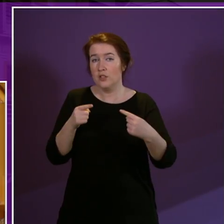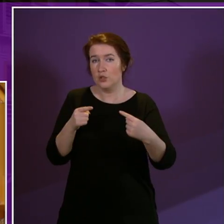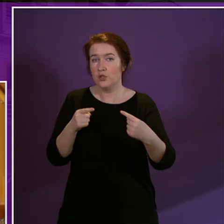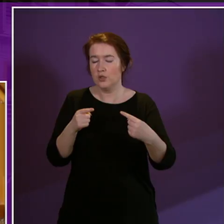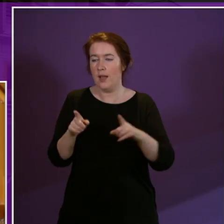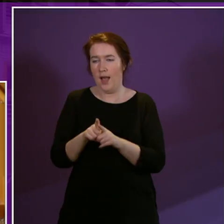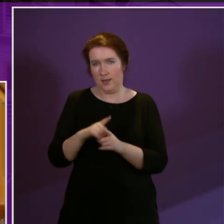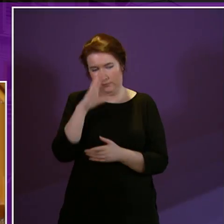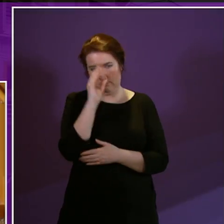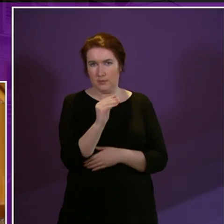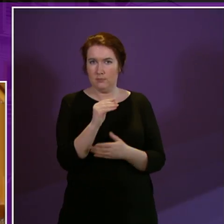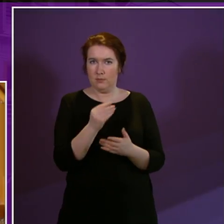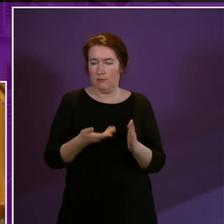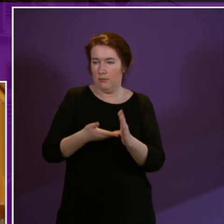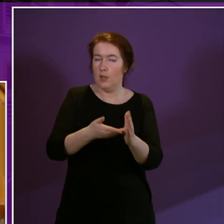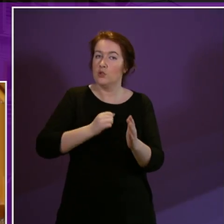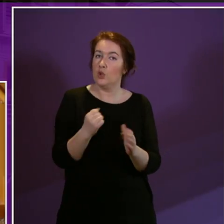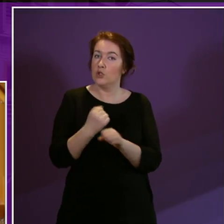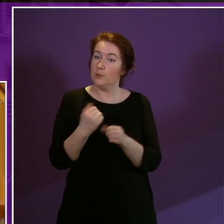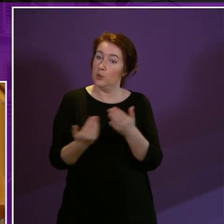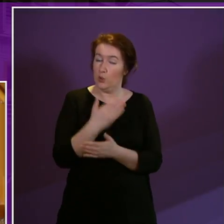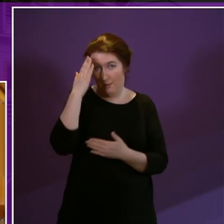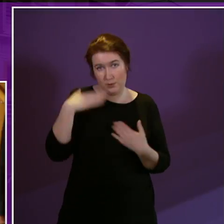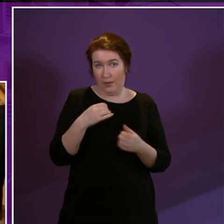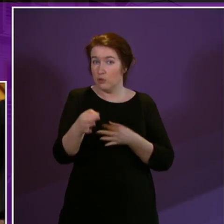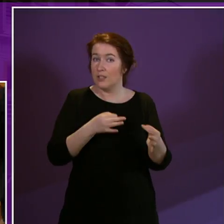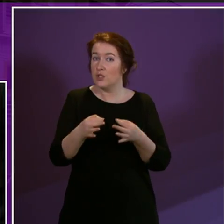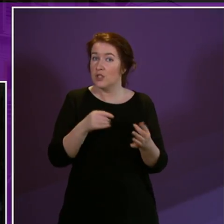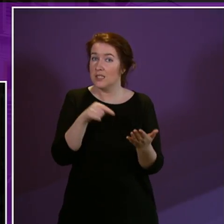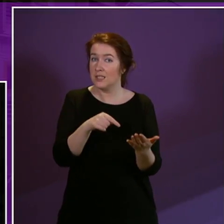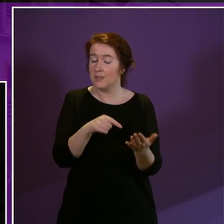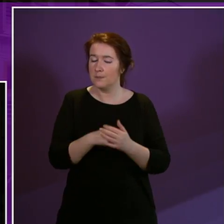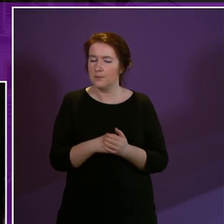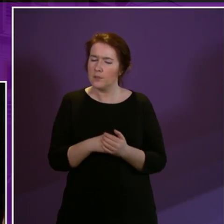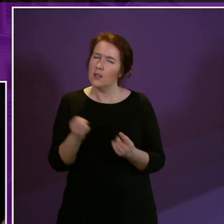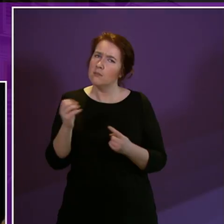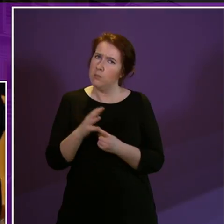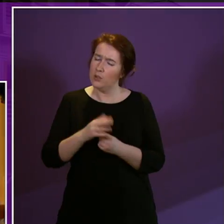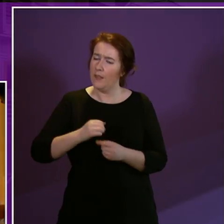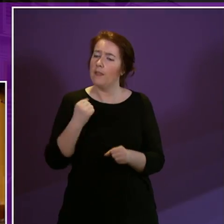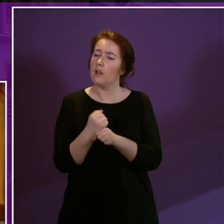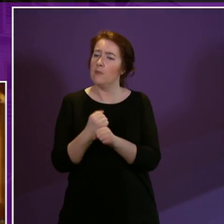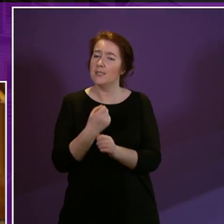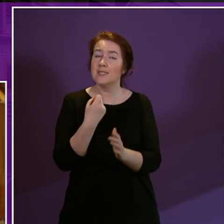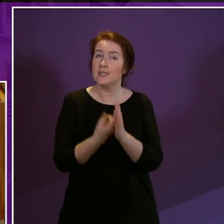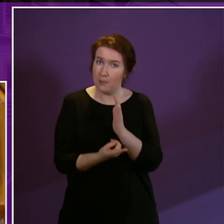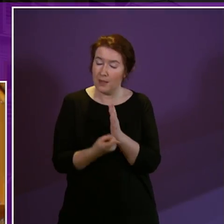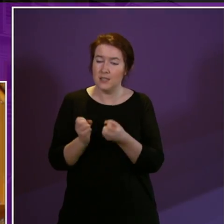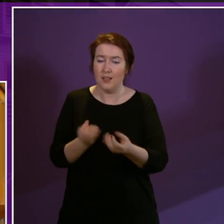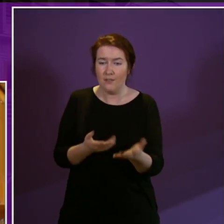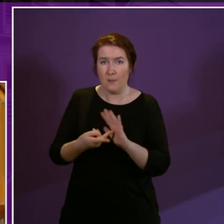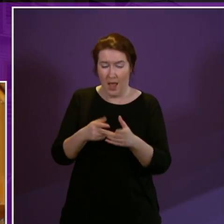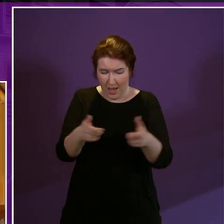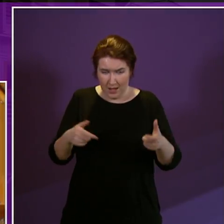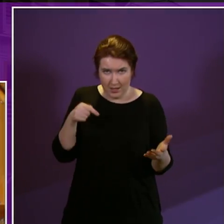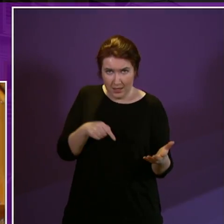inform the Scottish Government's forthcoming new mental health strategy and it's important it's important that the Government's Disability Delivery Plan